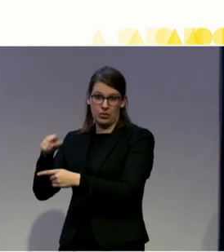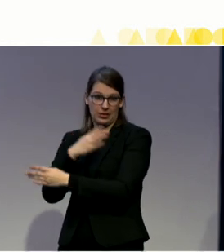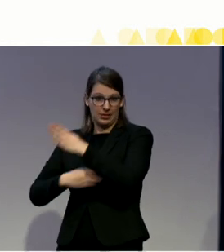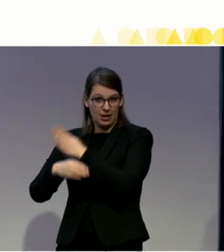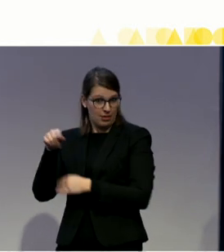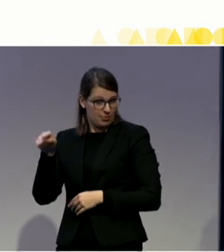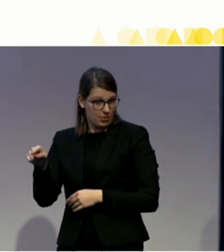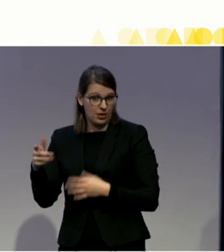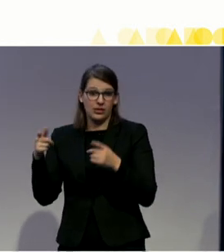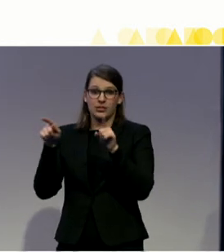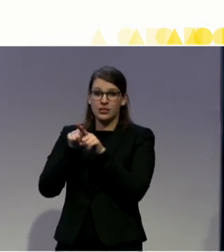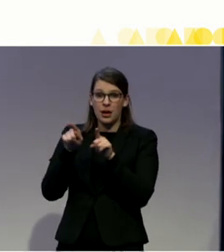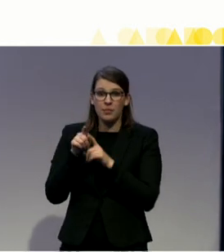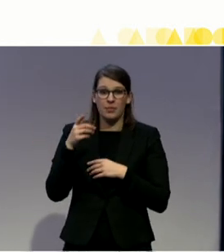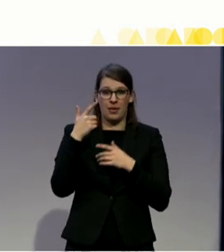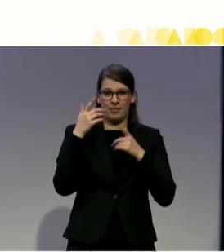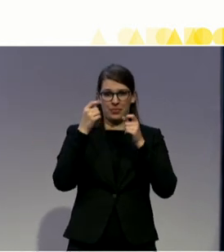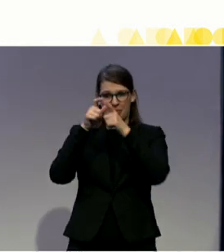working with them and on their communities.